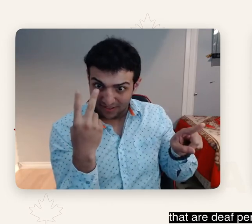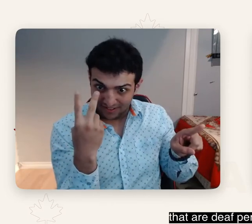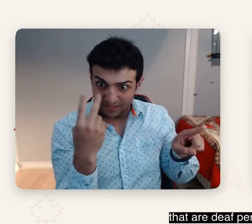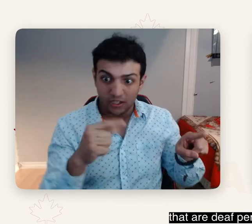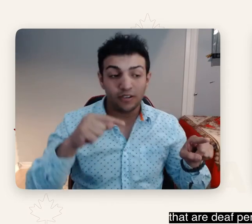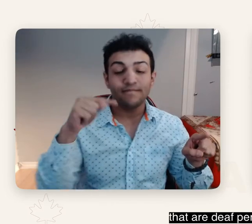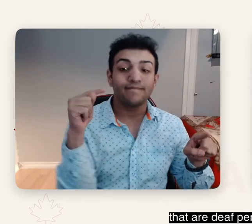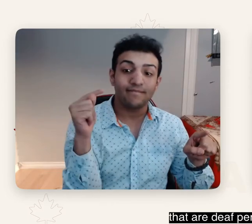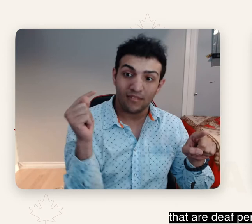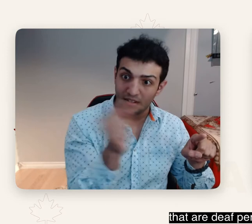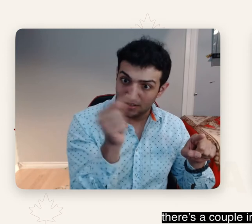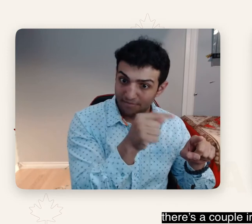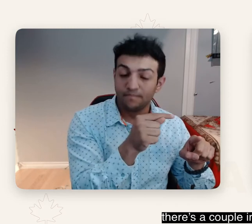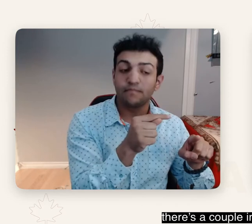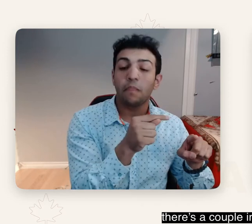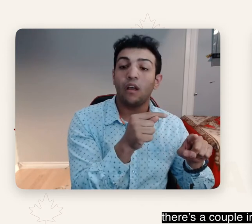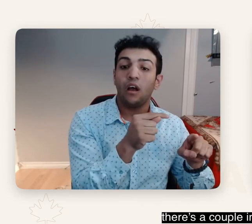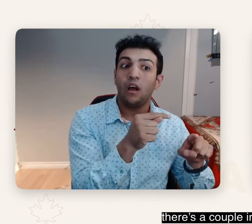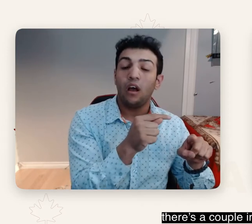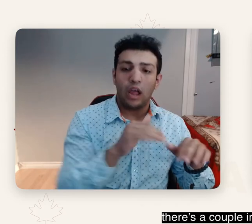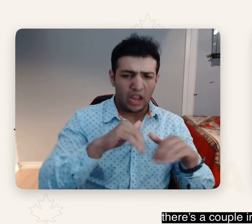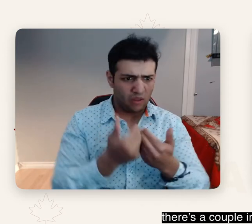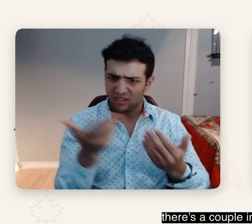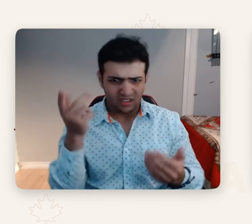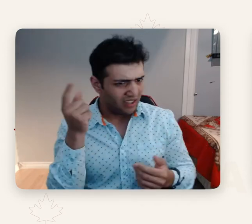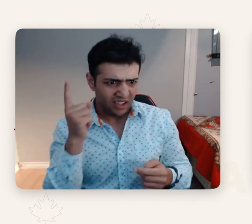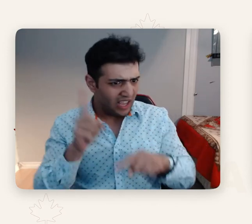and deaf blind performers. There's a couple of individuals I'm thinking about.